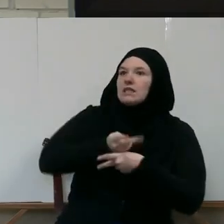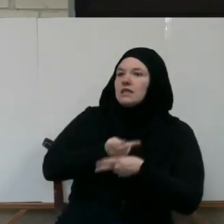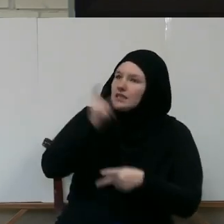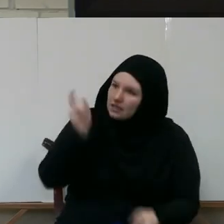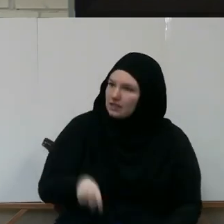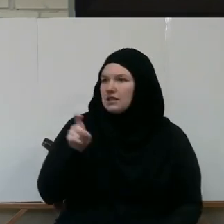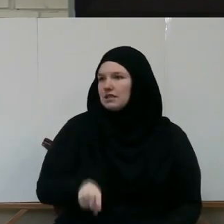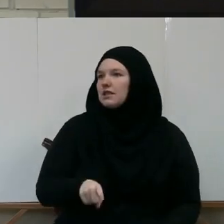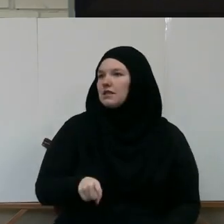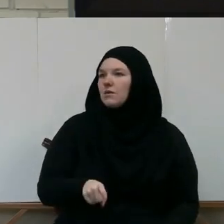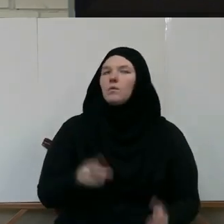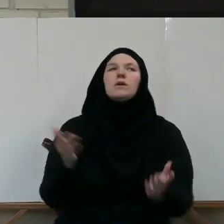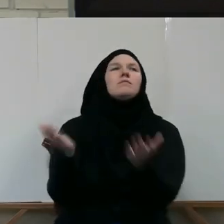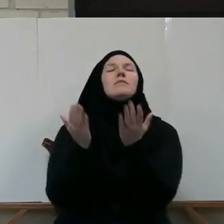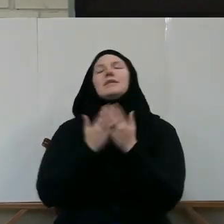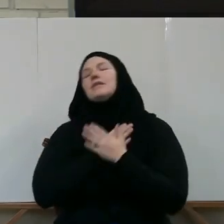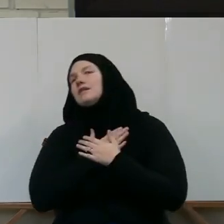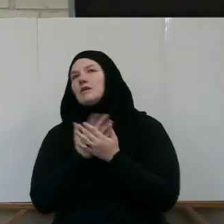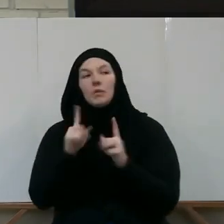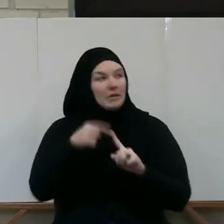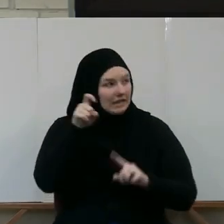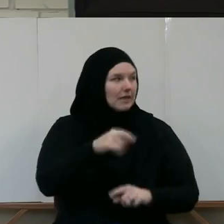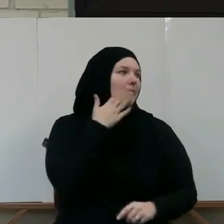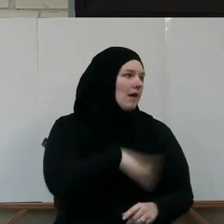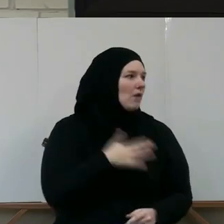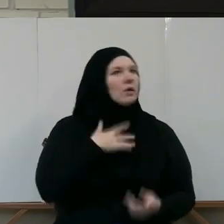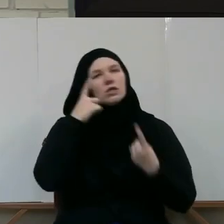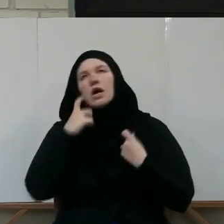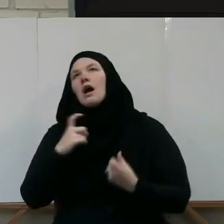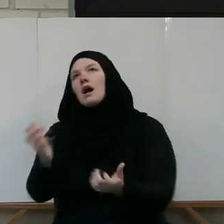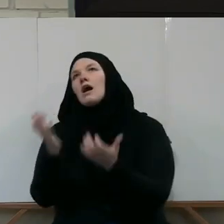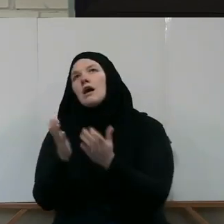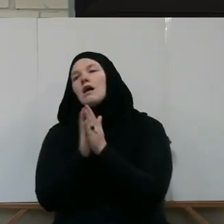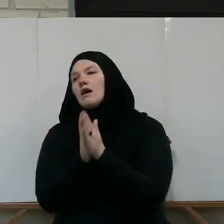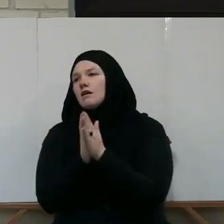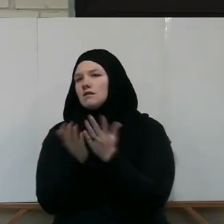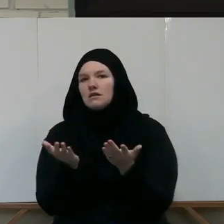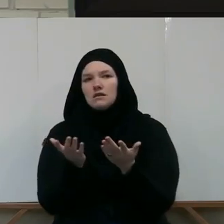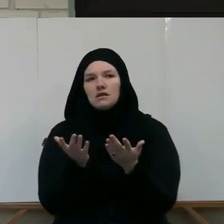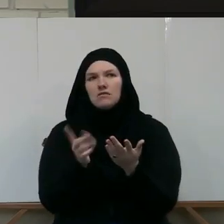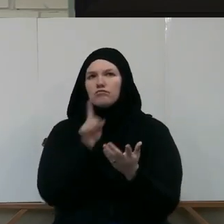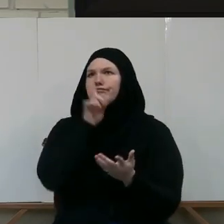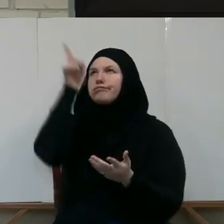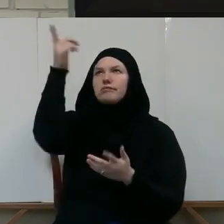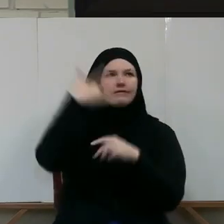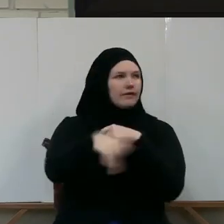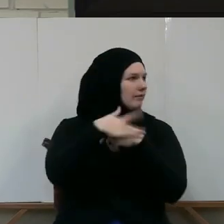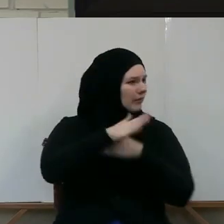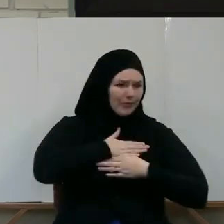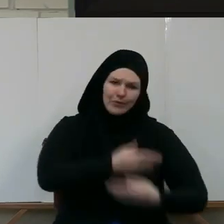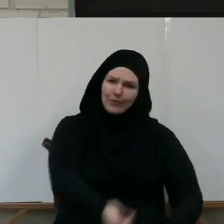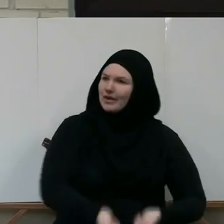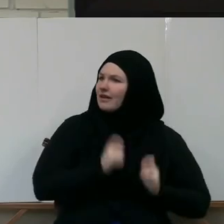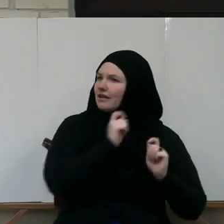And we pray and cry for it when we need it badly. It is readily available. It is